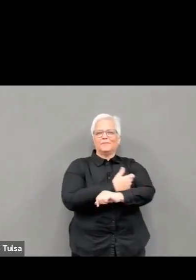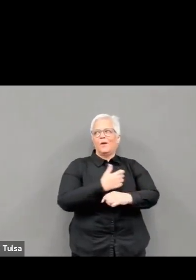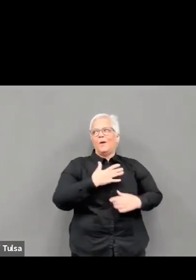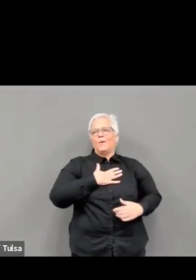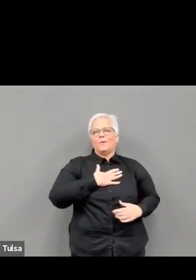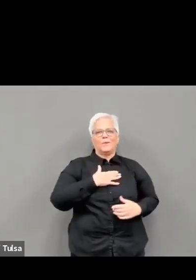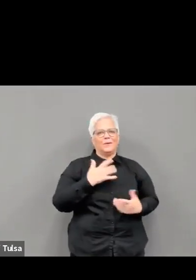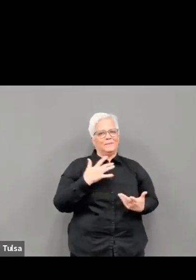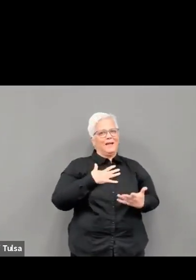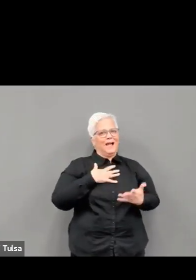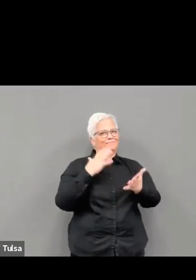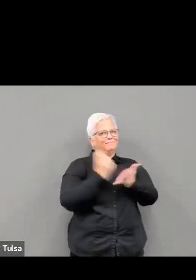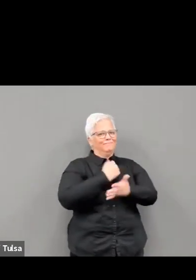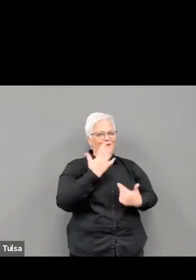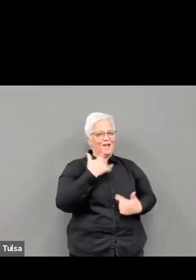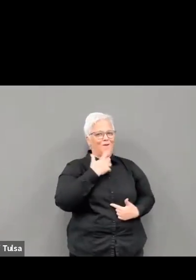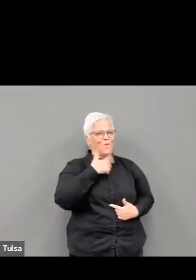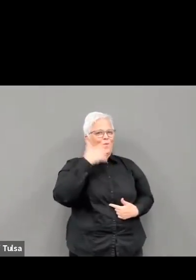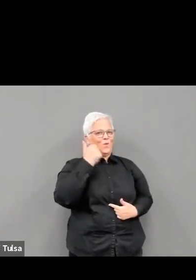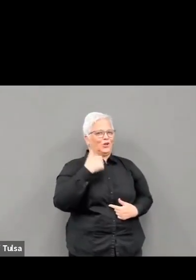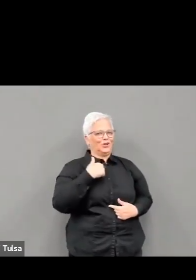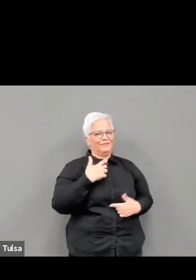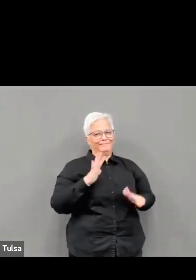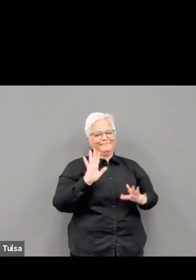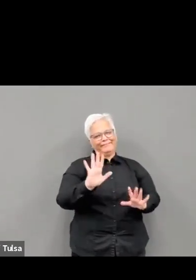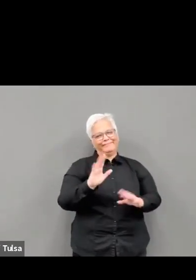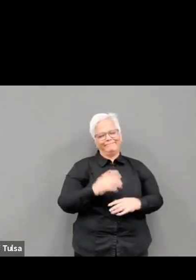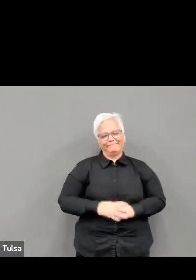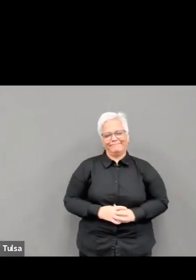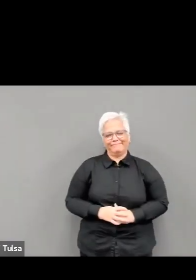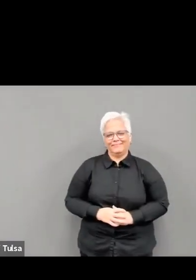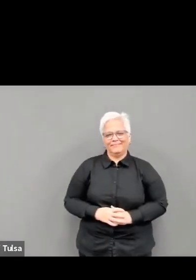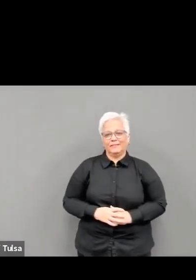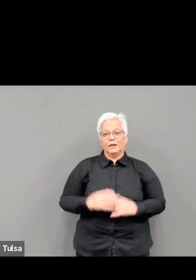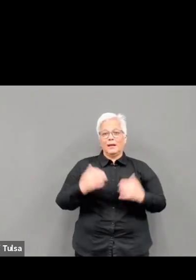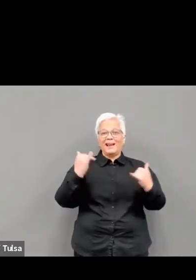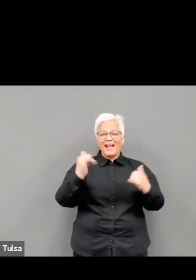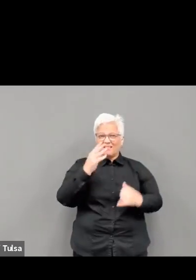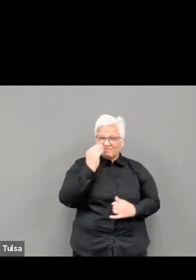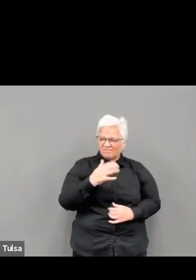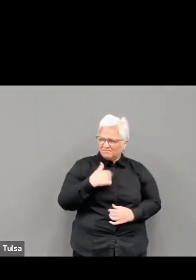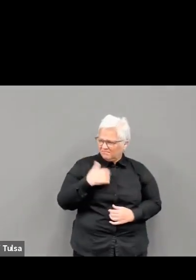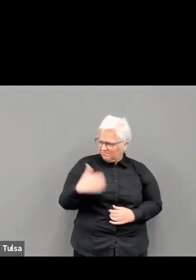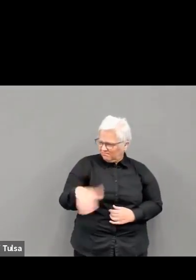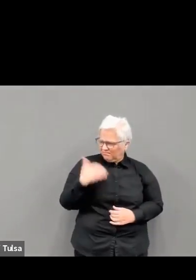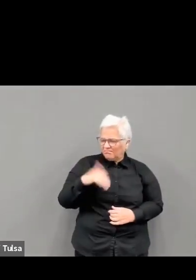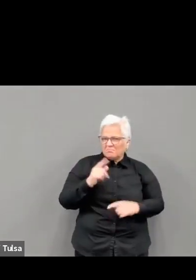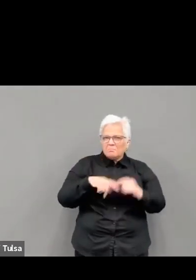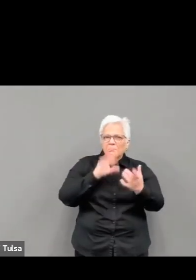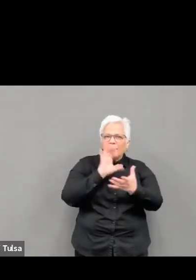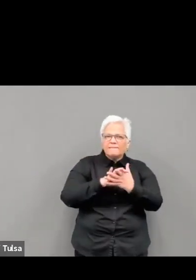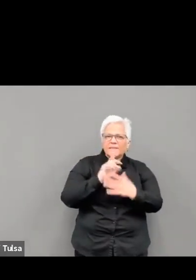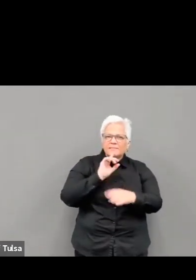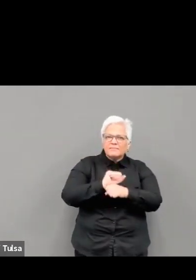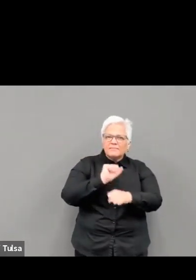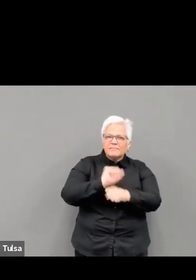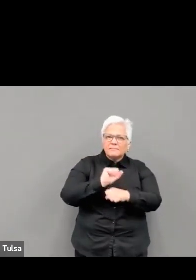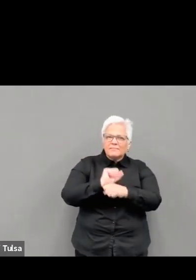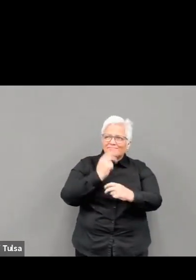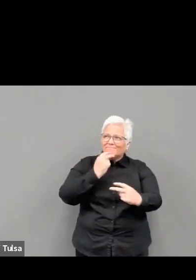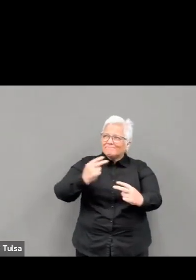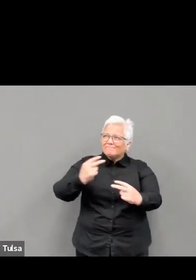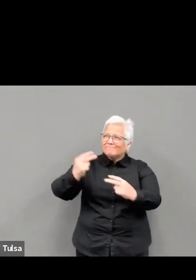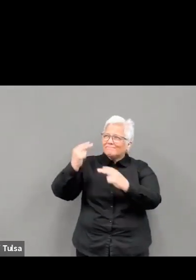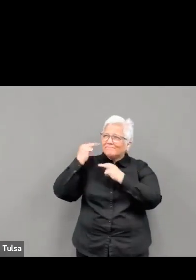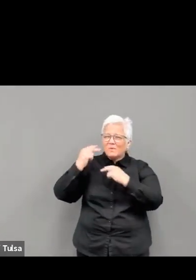You know, it's so hard to believe that it has been one year since all this started. I can remember standing in our first press